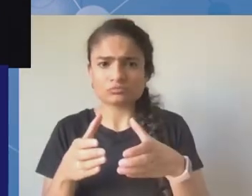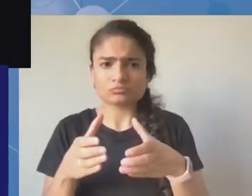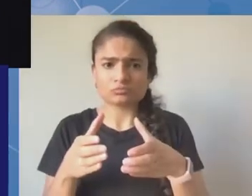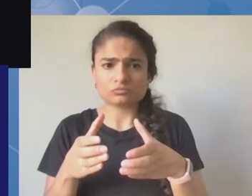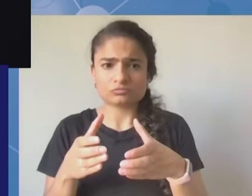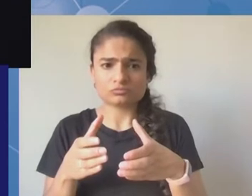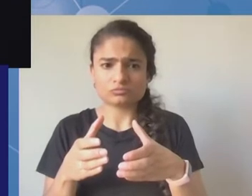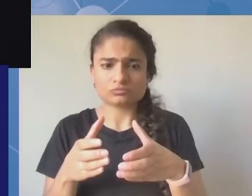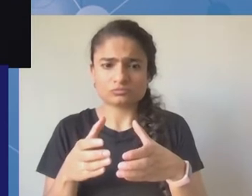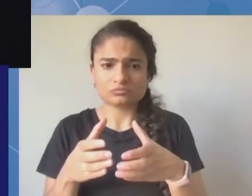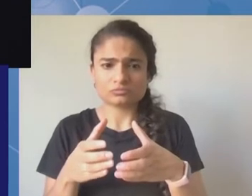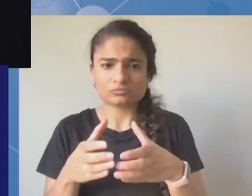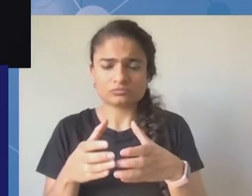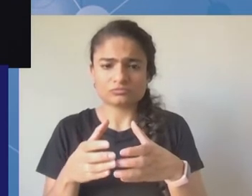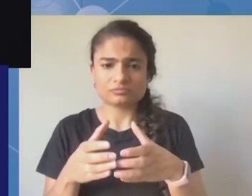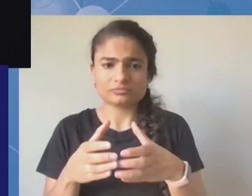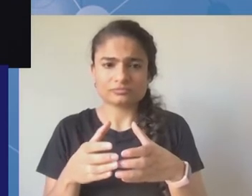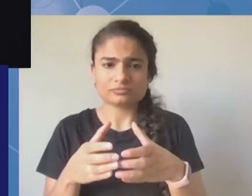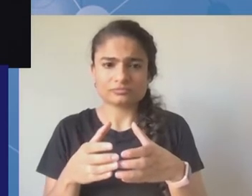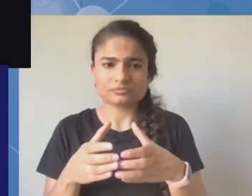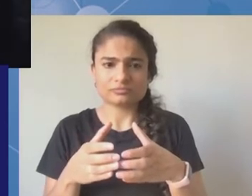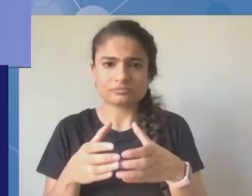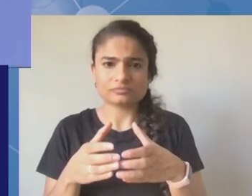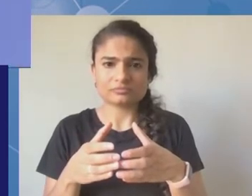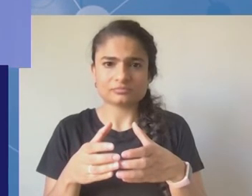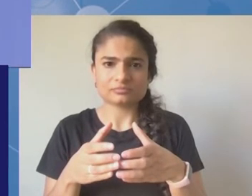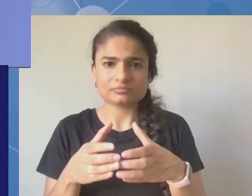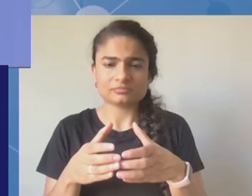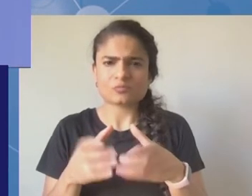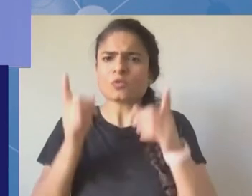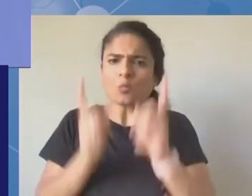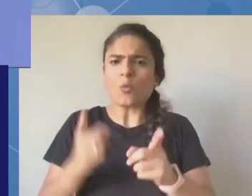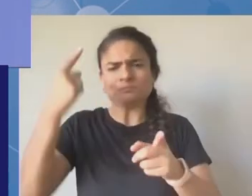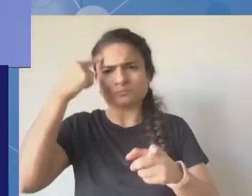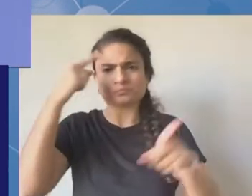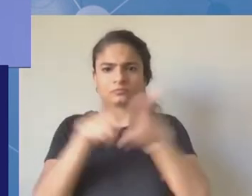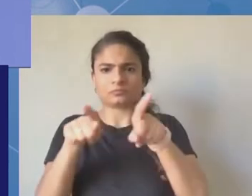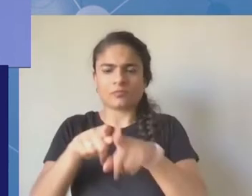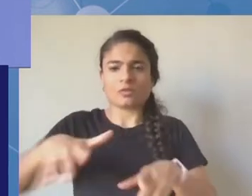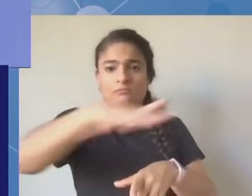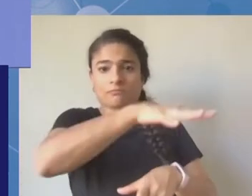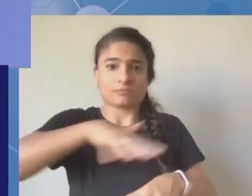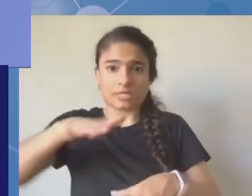That's it for me. Thank you very much, Lena. The next we have online,